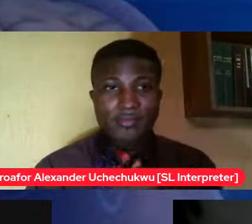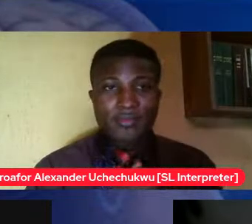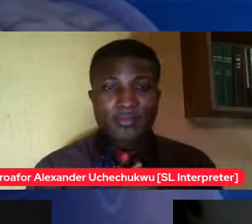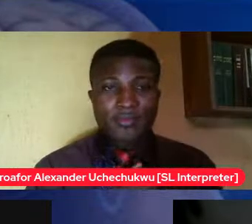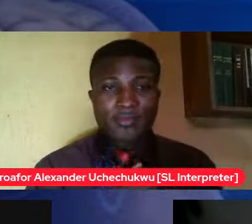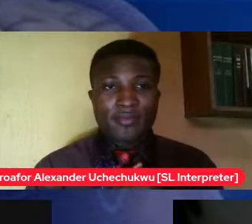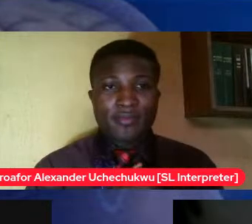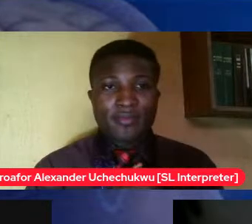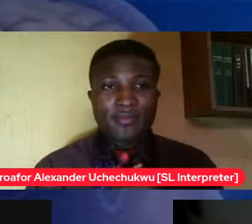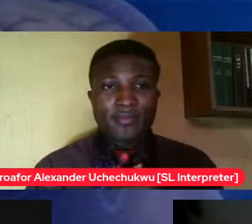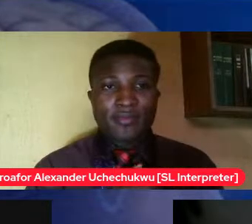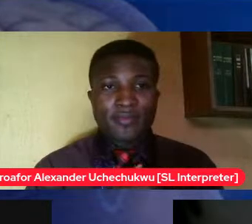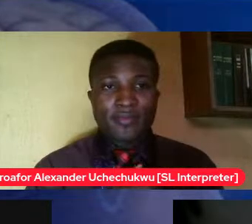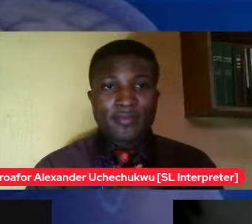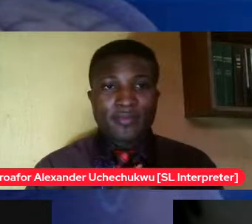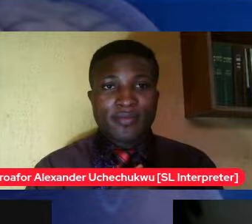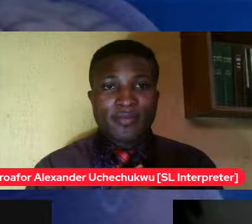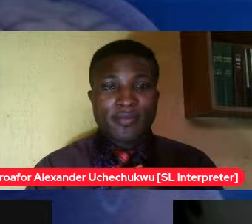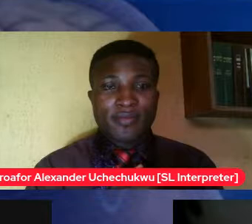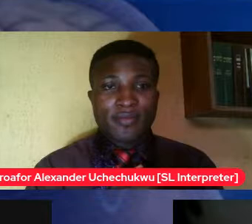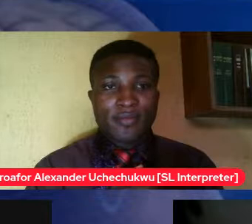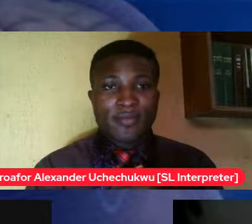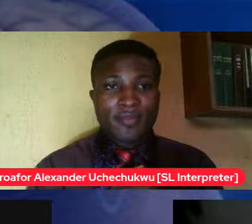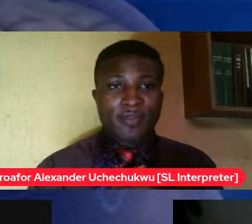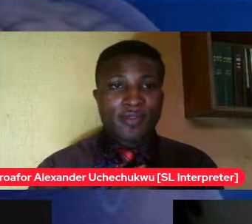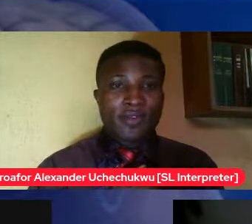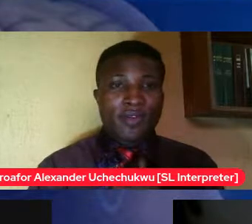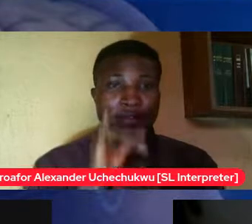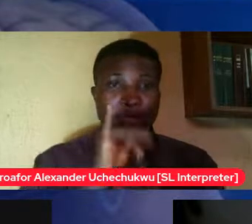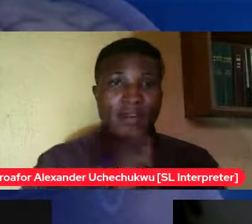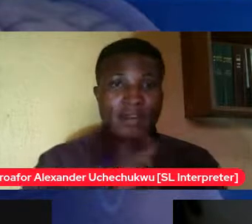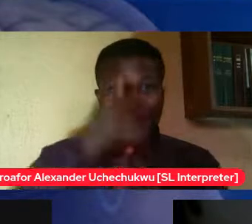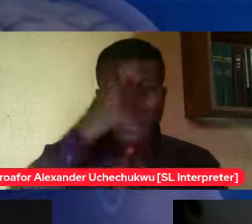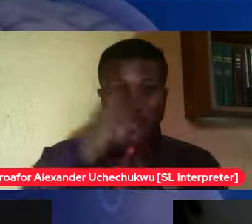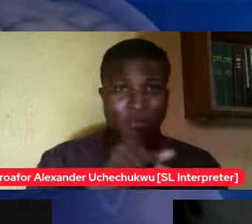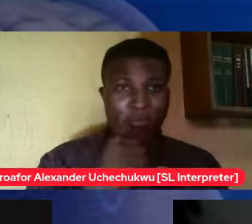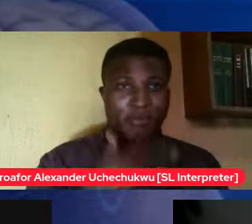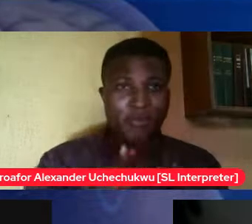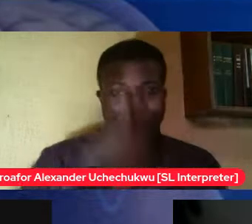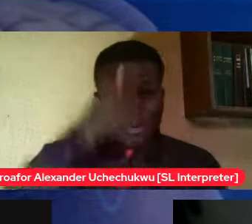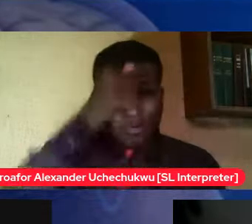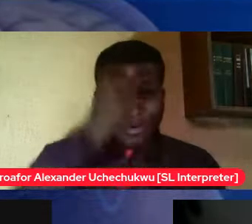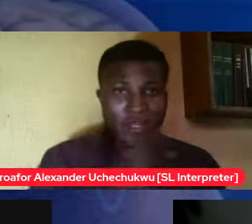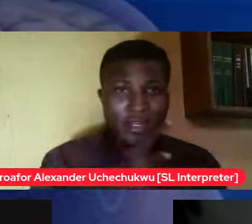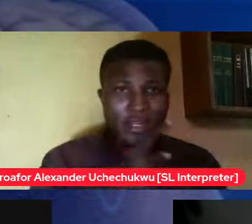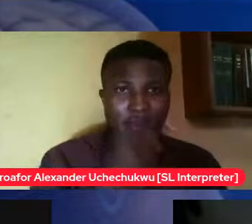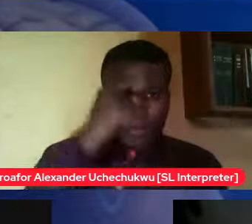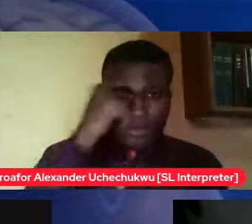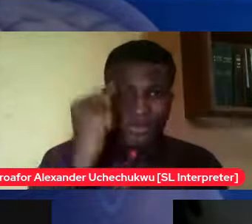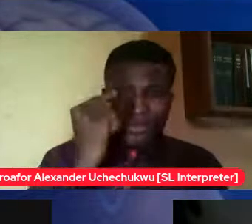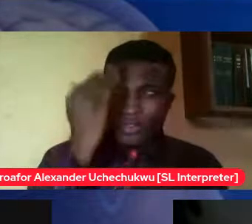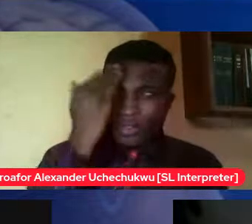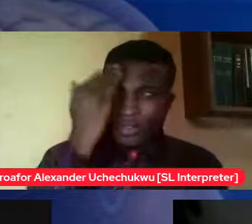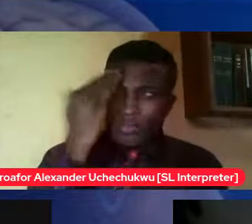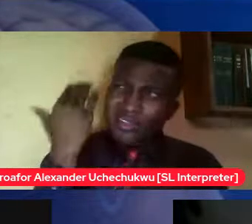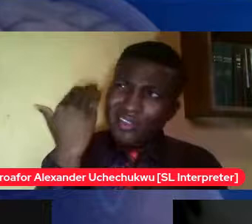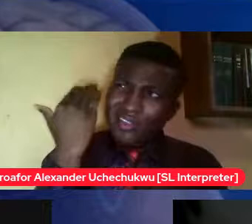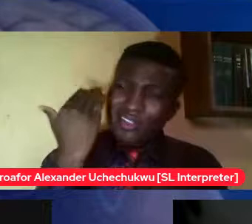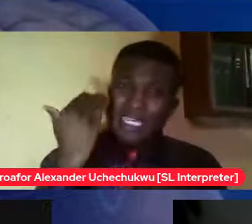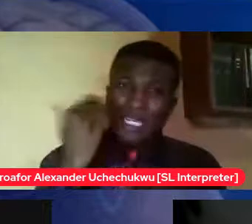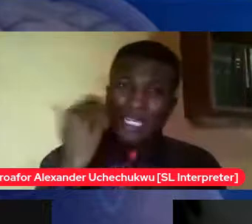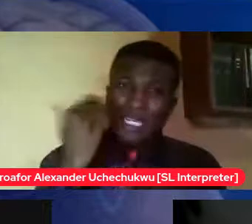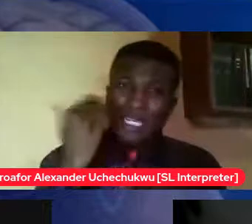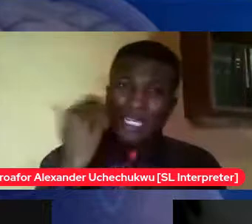because you know then when puberty came if you want to enter his room normally you enter his room and